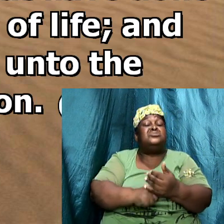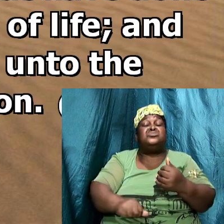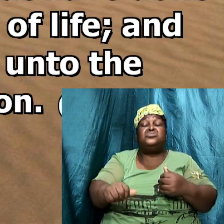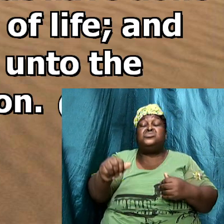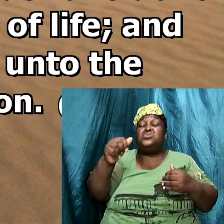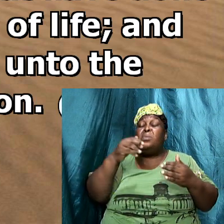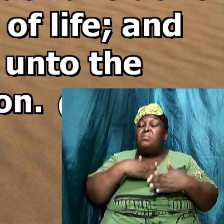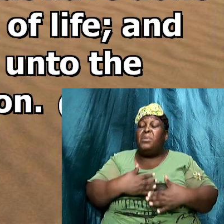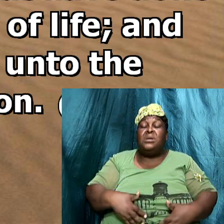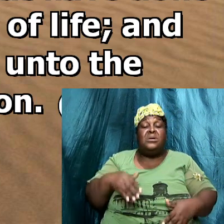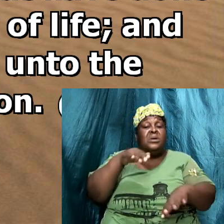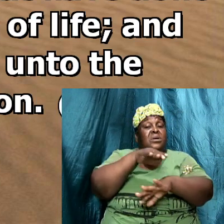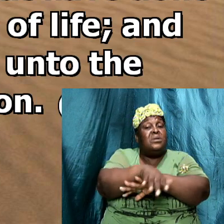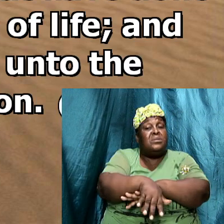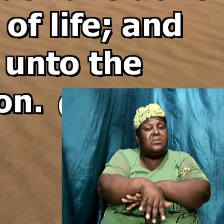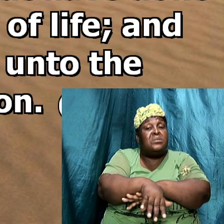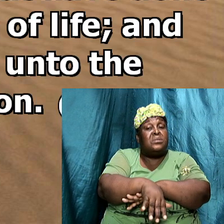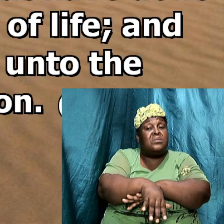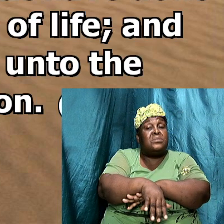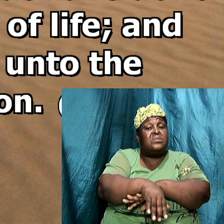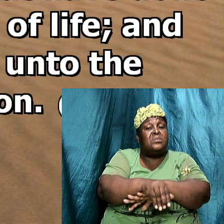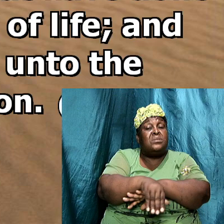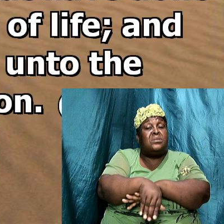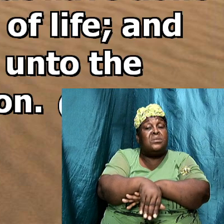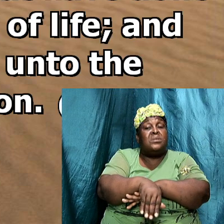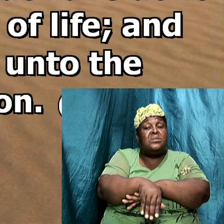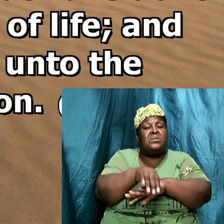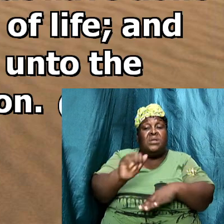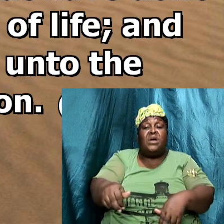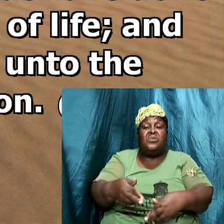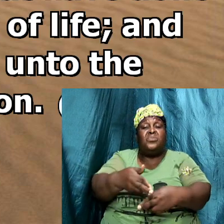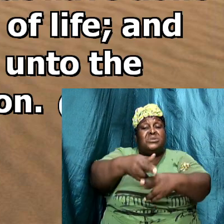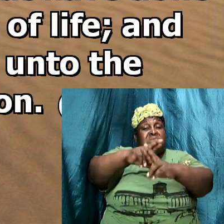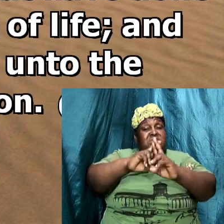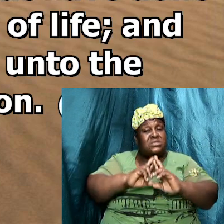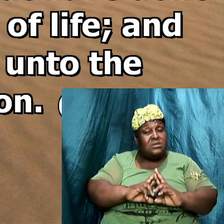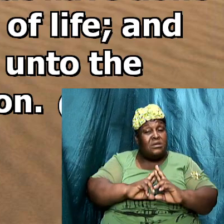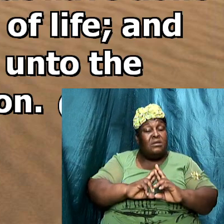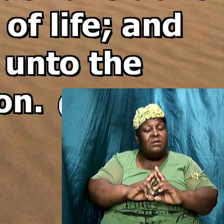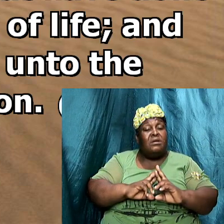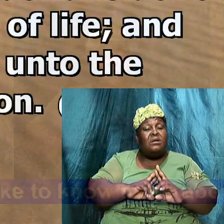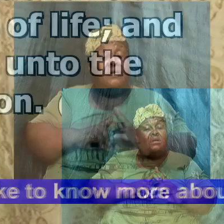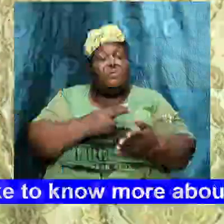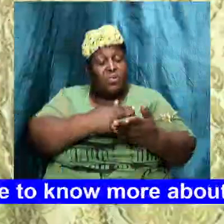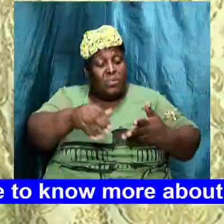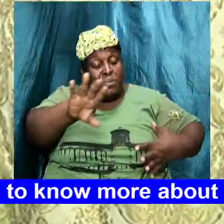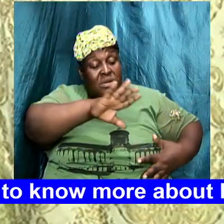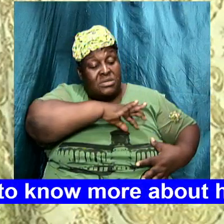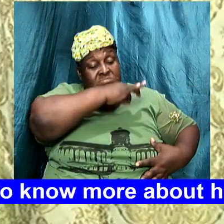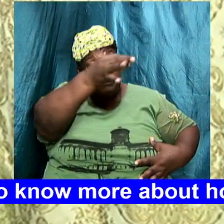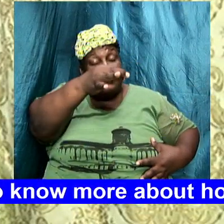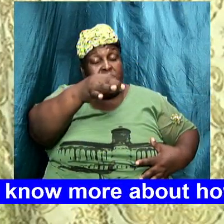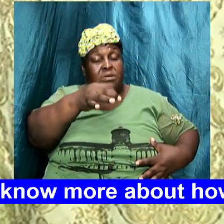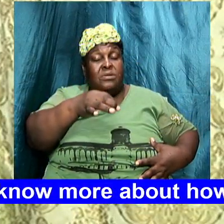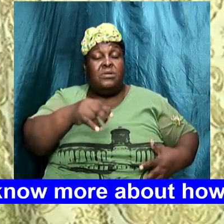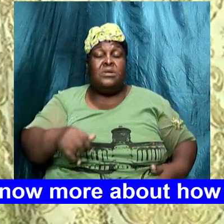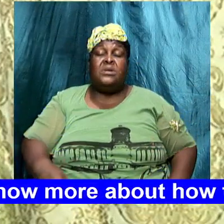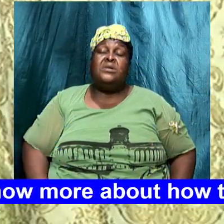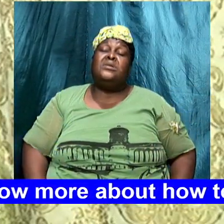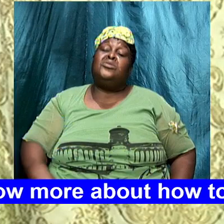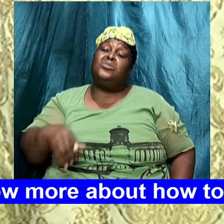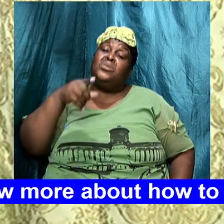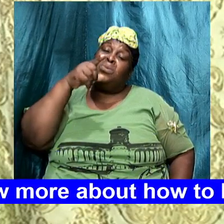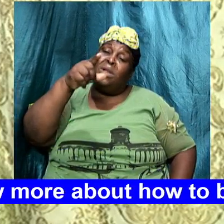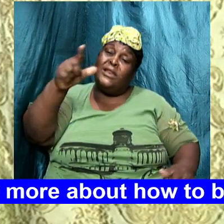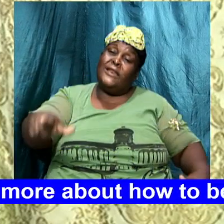look here I am warning somebody that has received the baptism of the Holy Spirit but guess what you